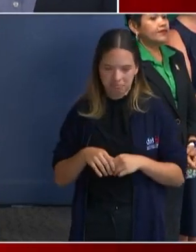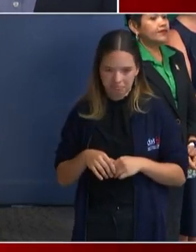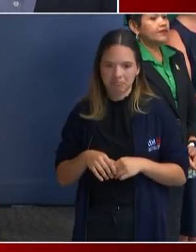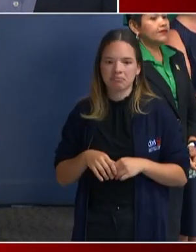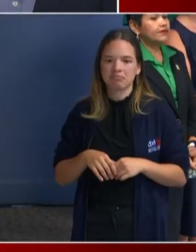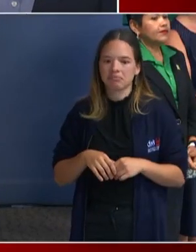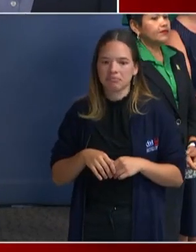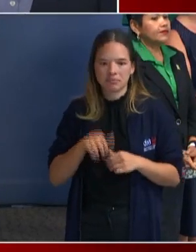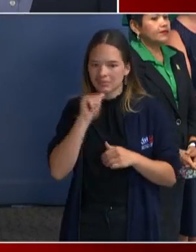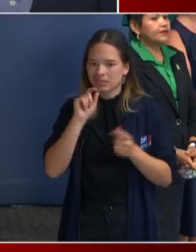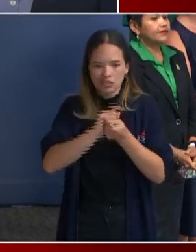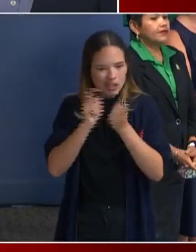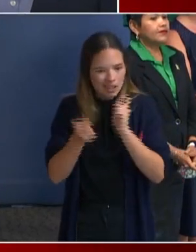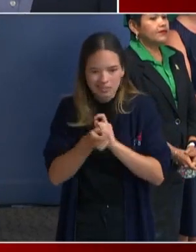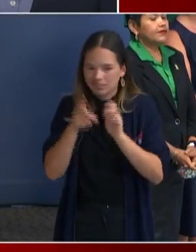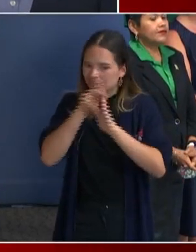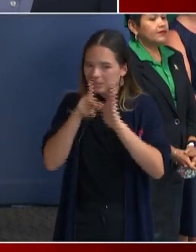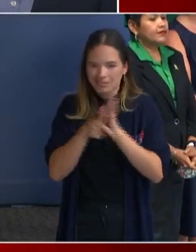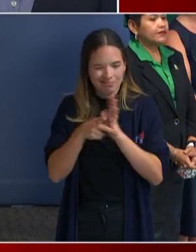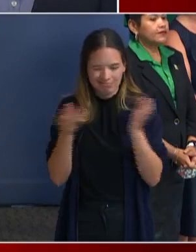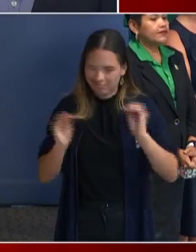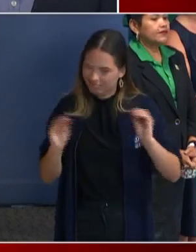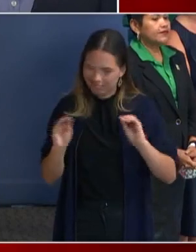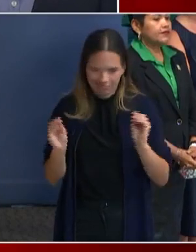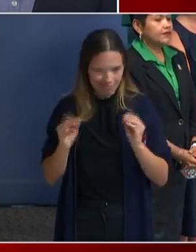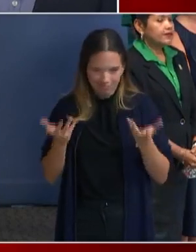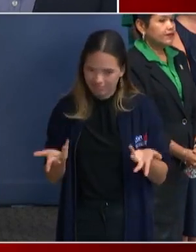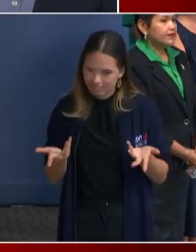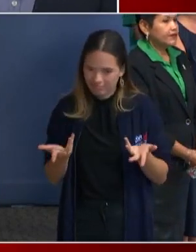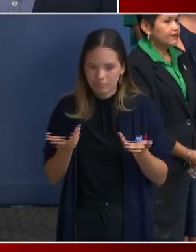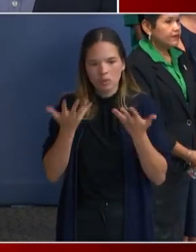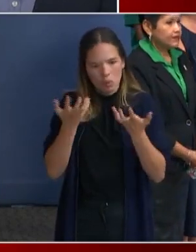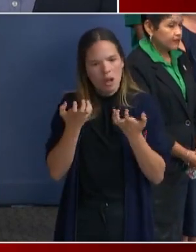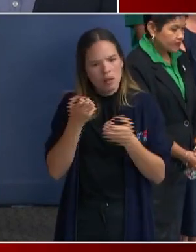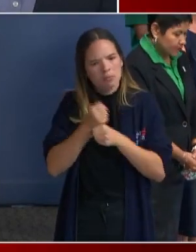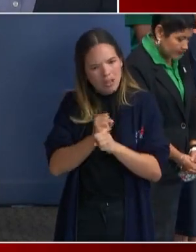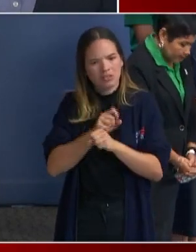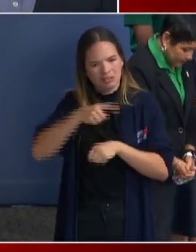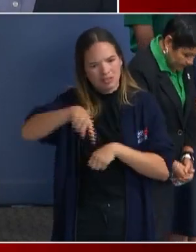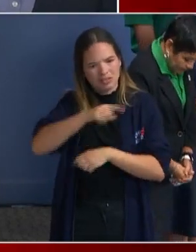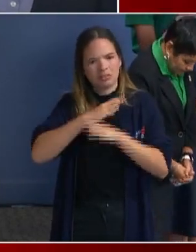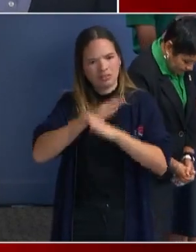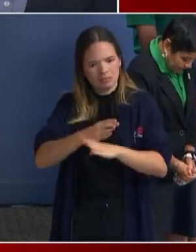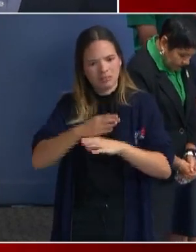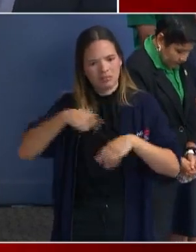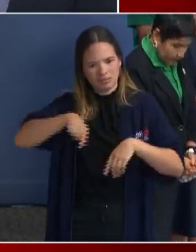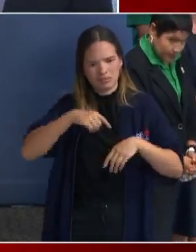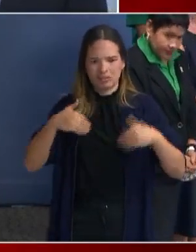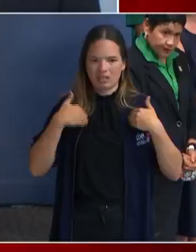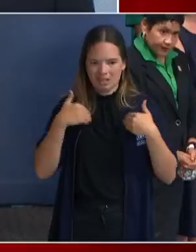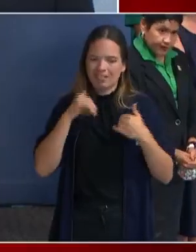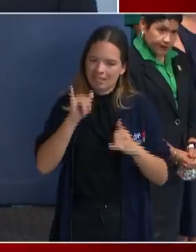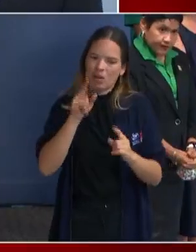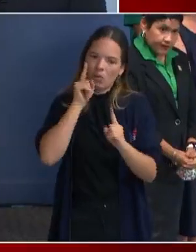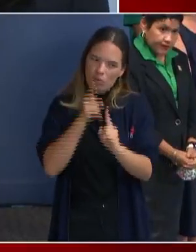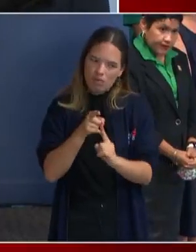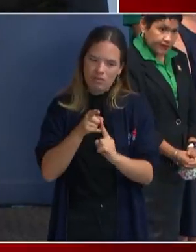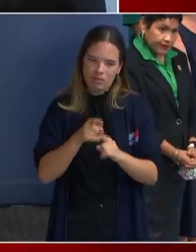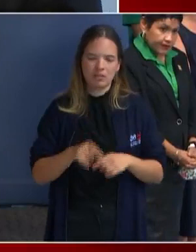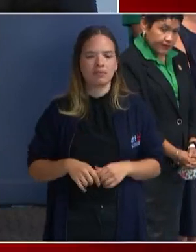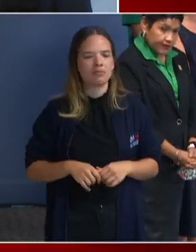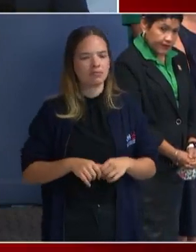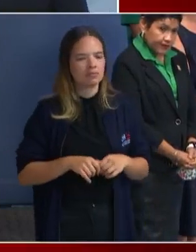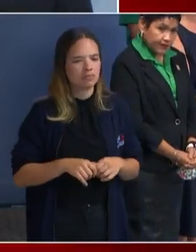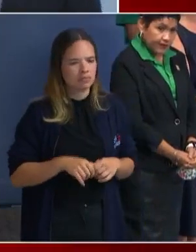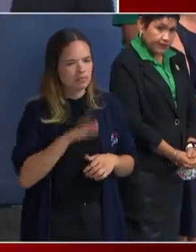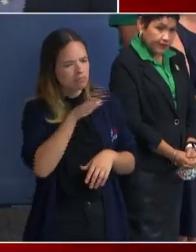it's necessary to enforce for the protection of our youth, our MPD officers will do that. Can I follow up on that? Because